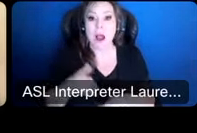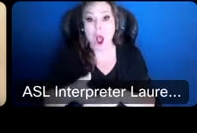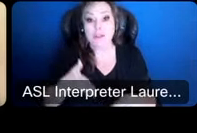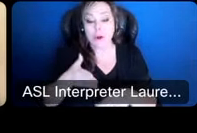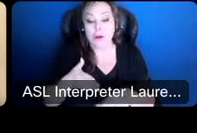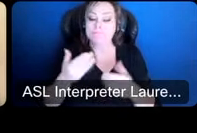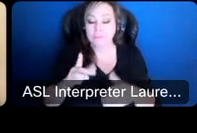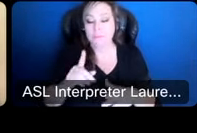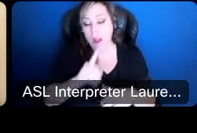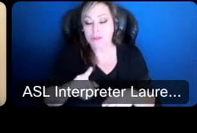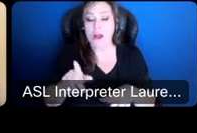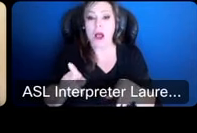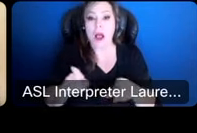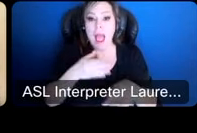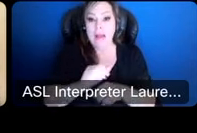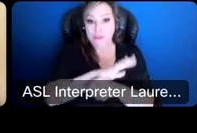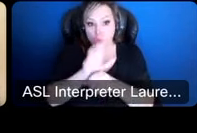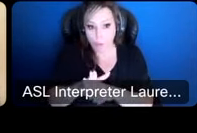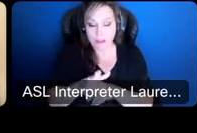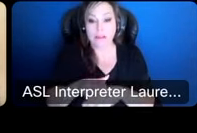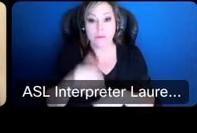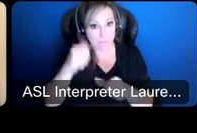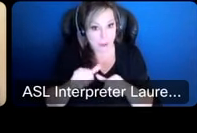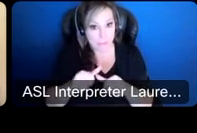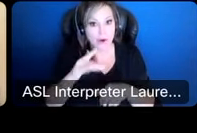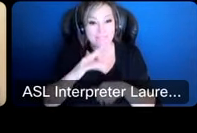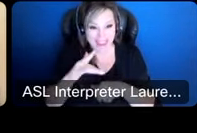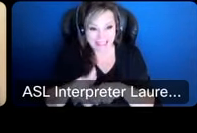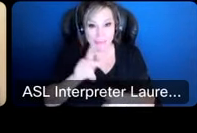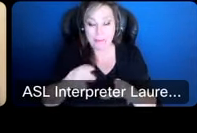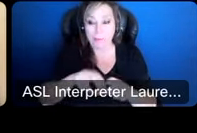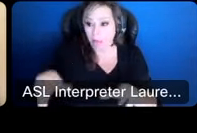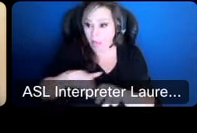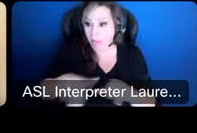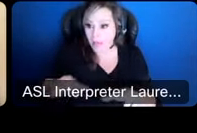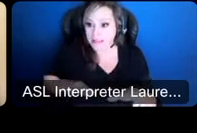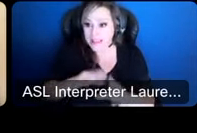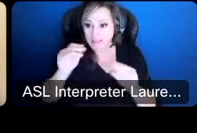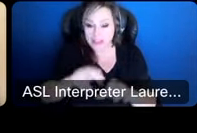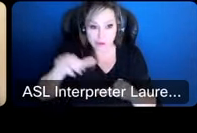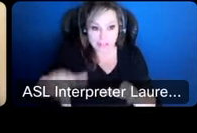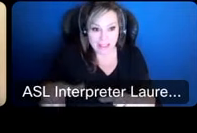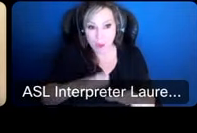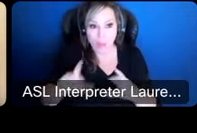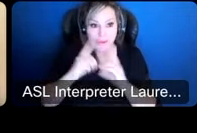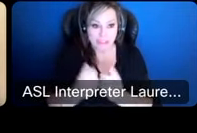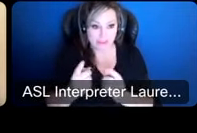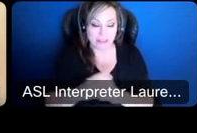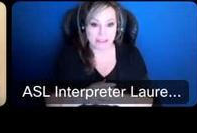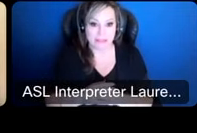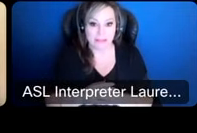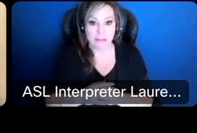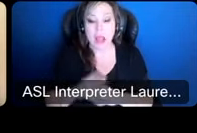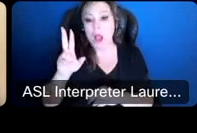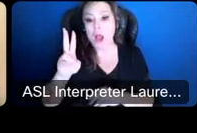many of our educators remember there were a lot of vacancies in the district and all districts well right around 22